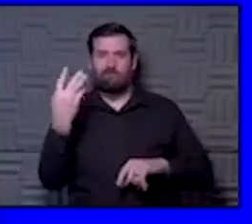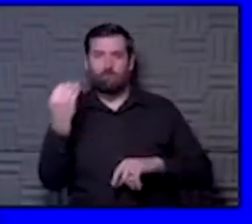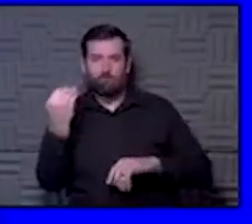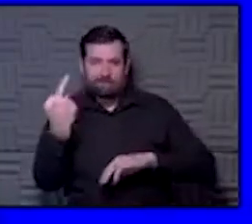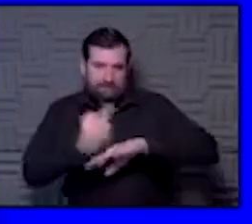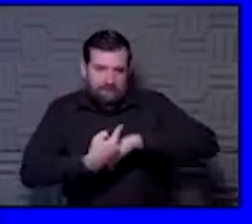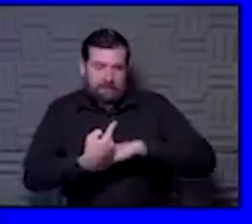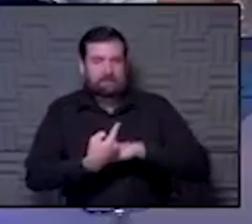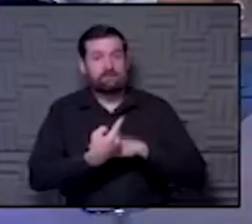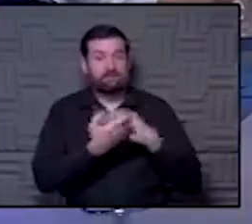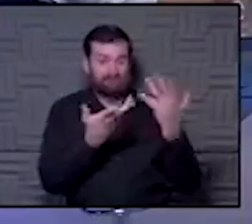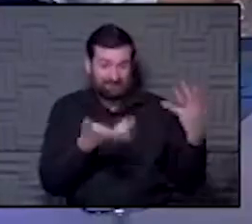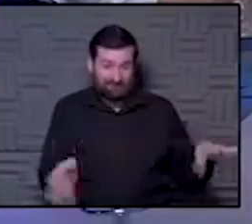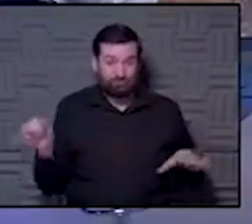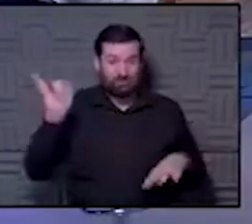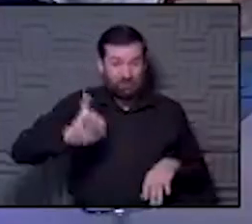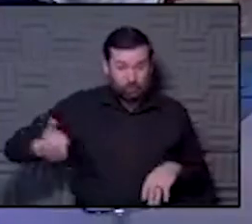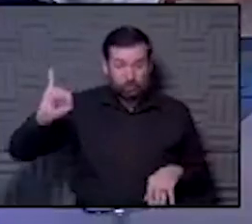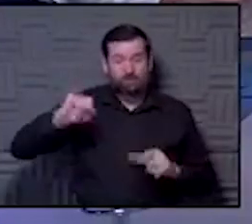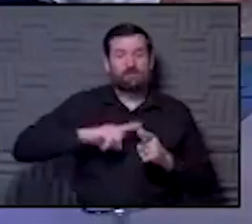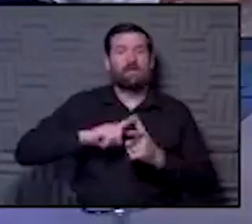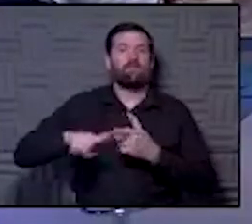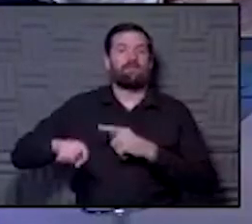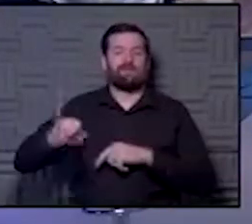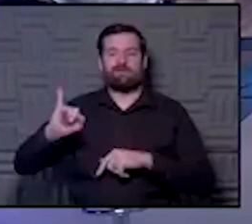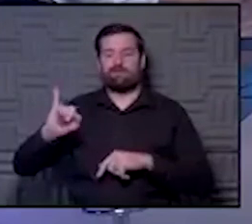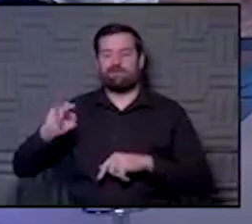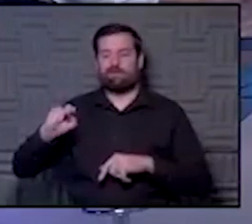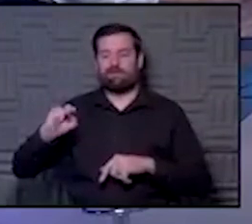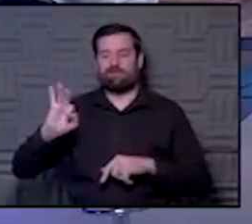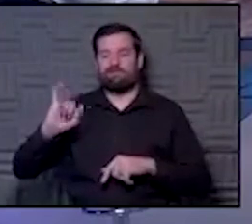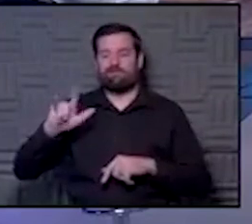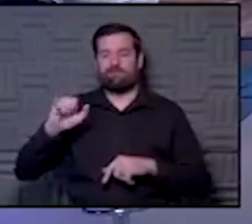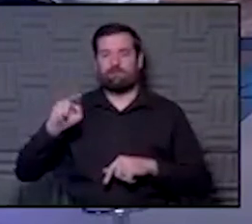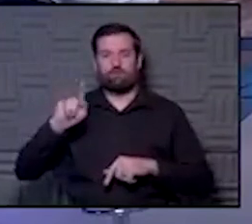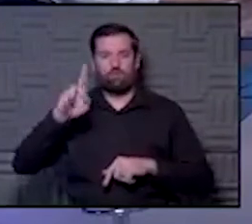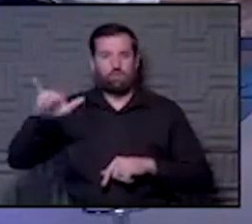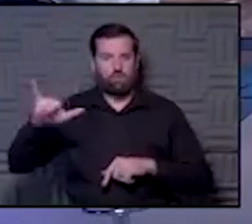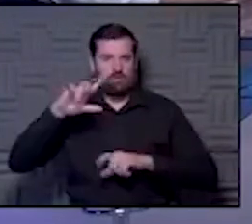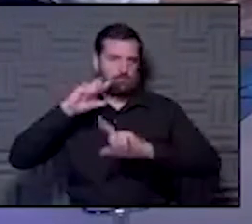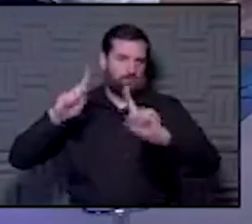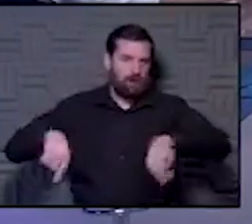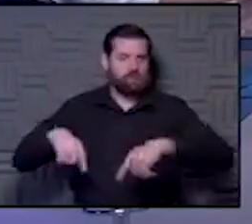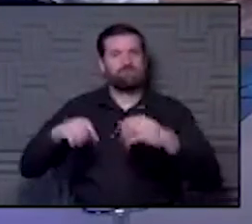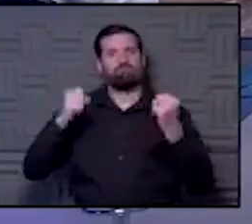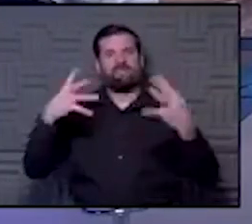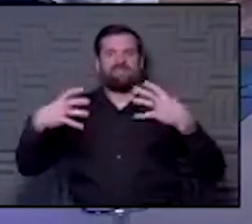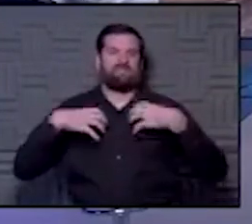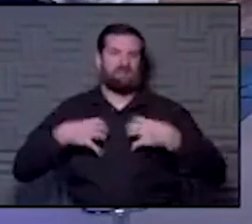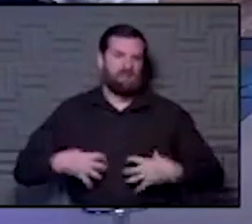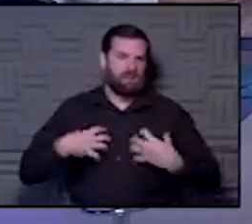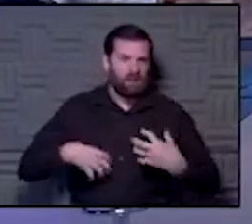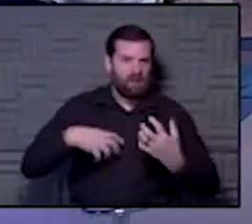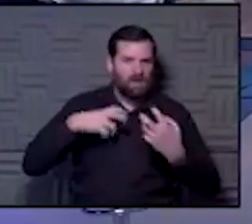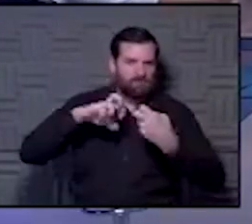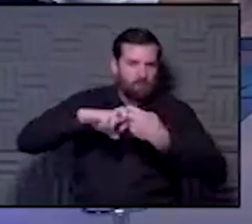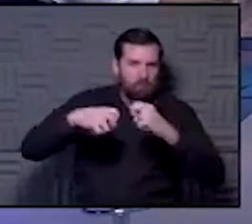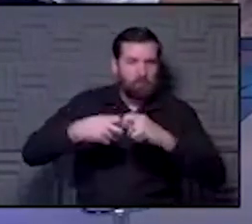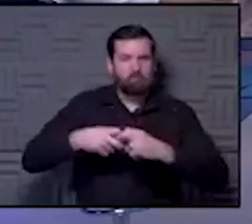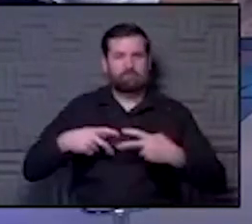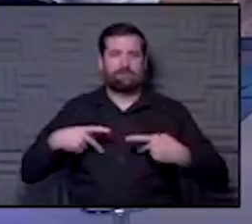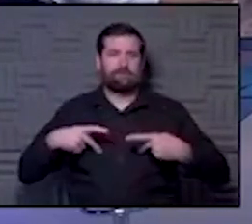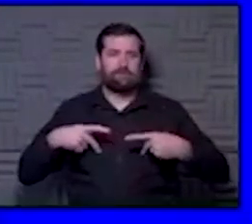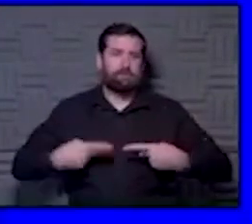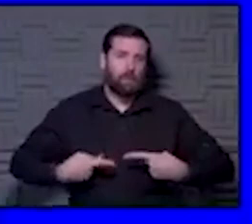inflammatory response that is going on that causes a lot of those lung infiltrates, that pneumonia